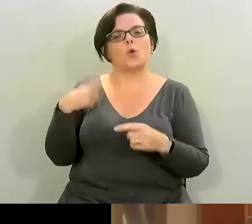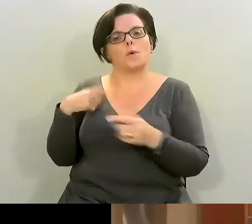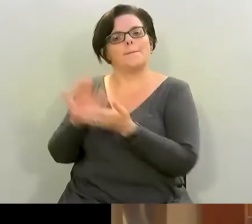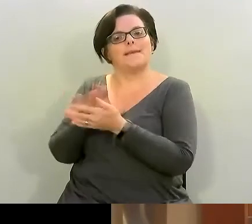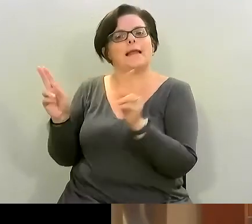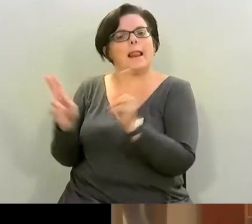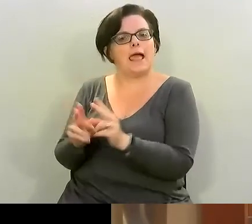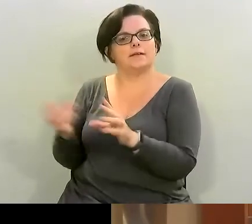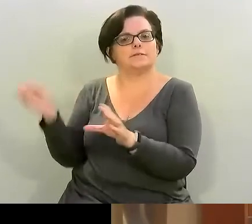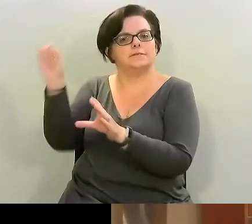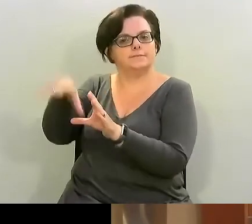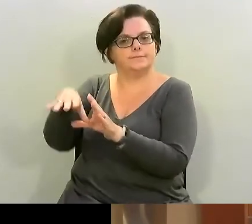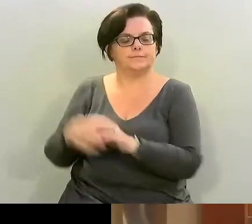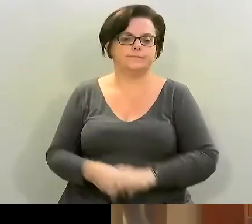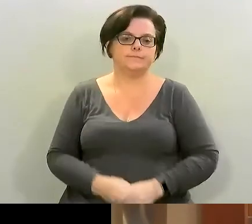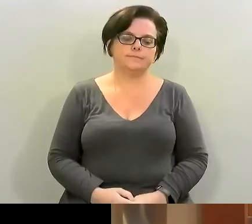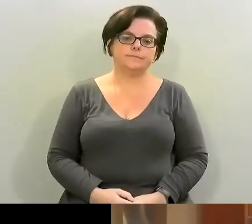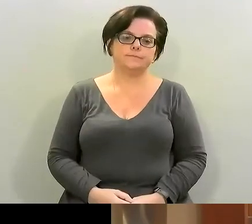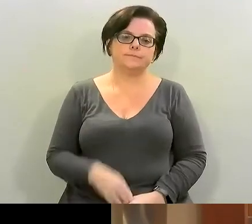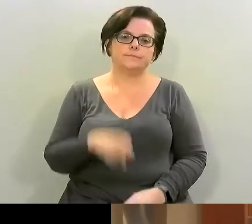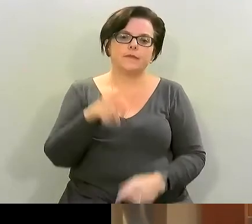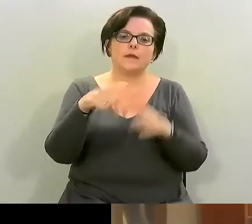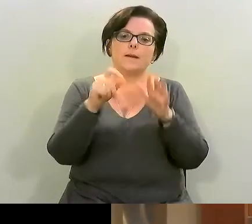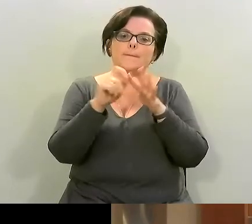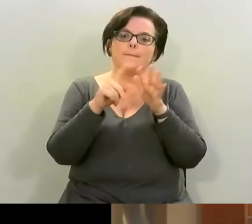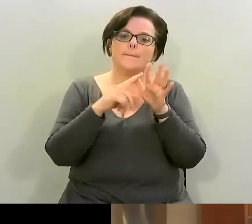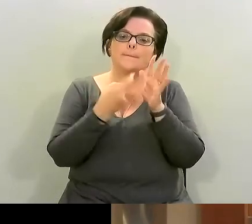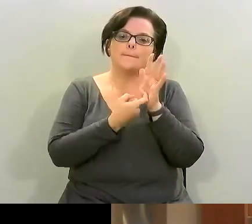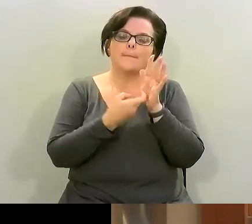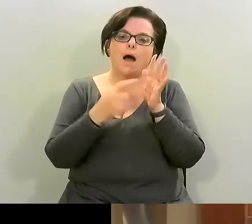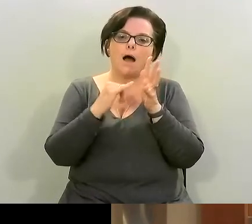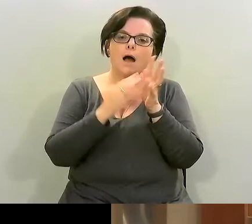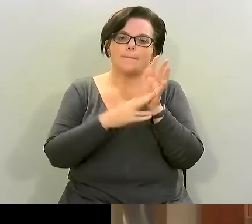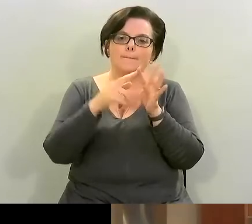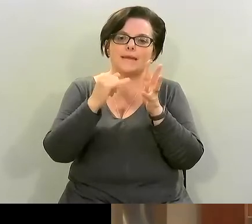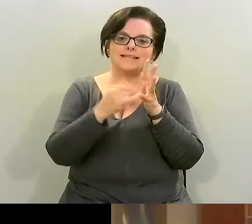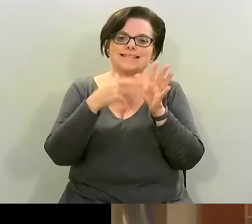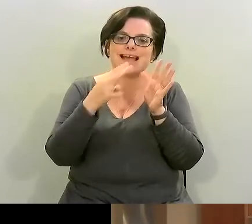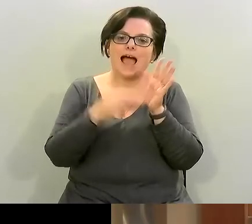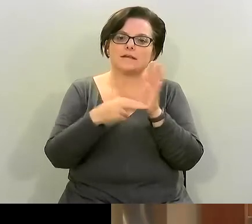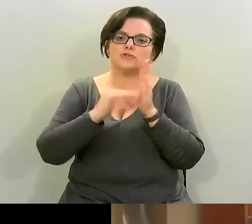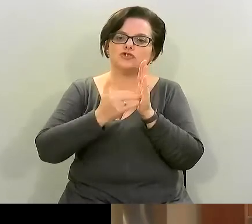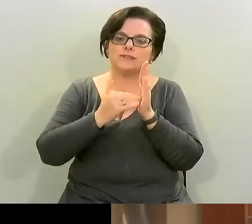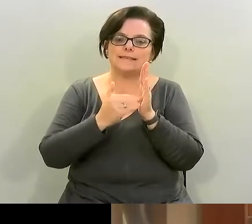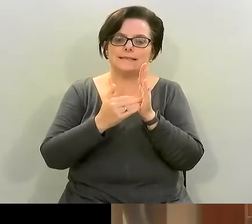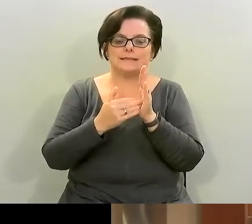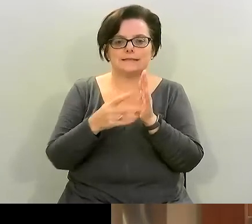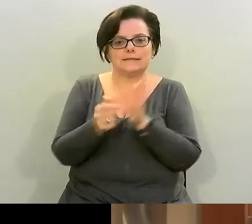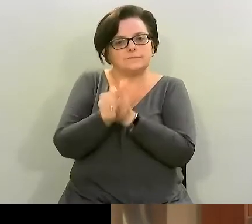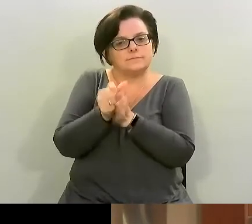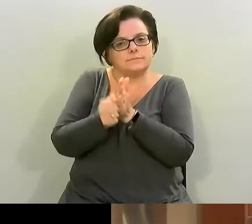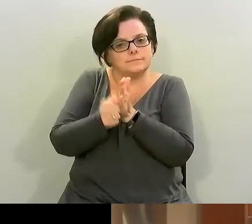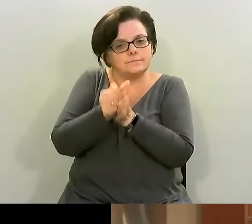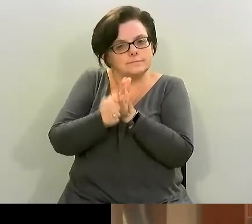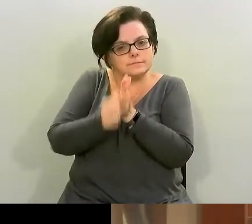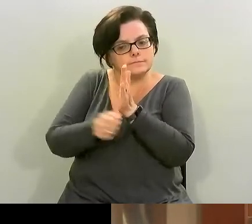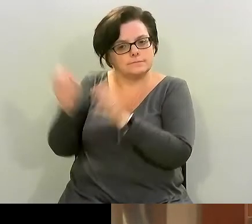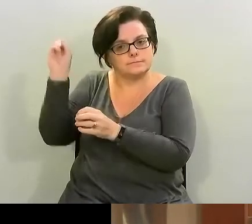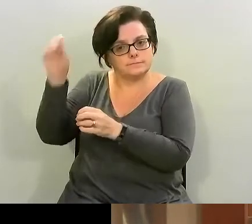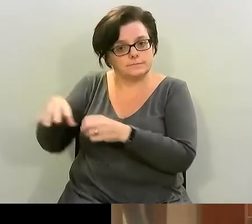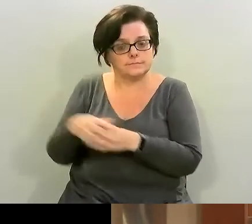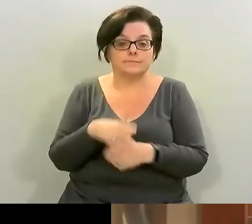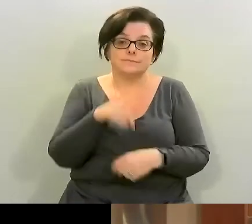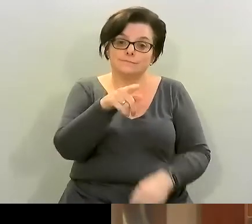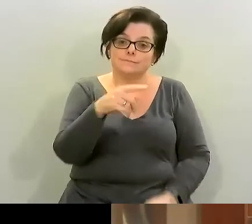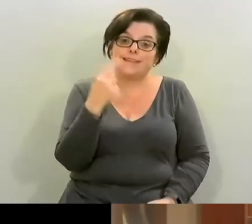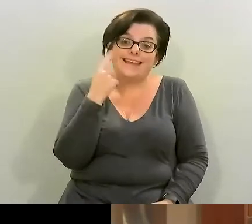there's my parmesan cheese which i've grated and here's an easy hack for um for